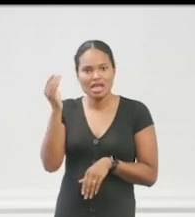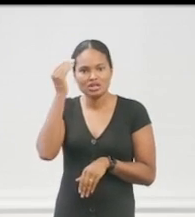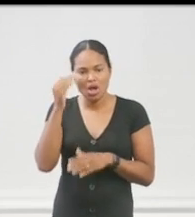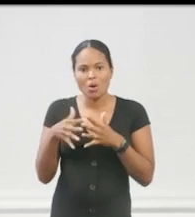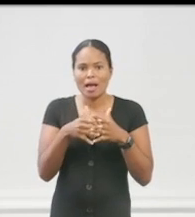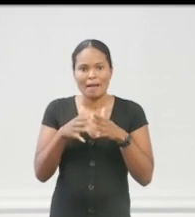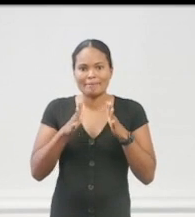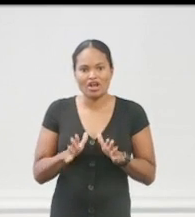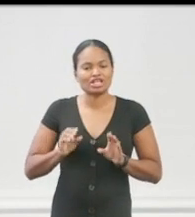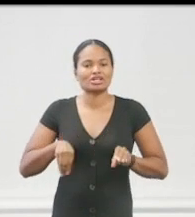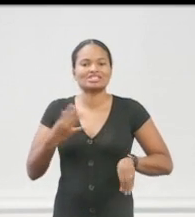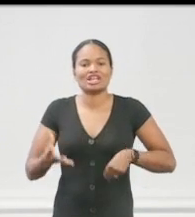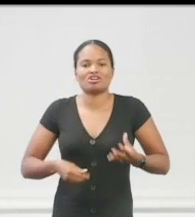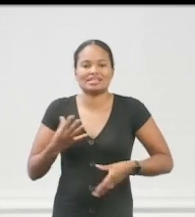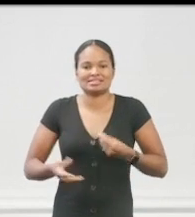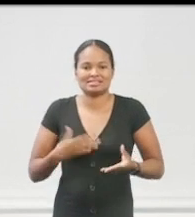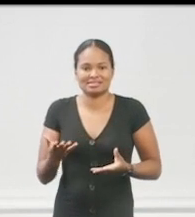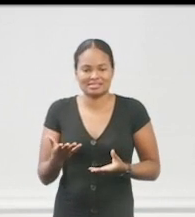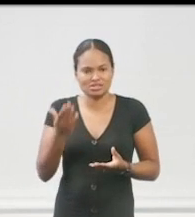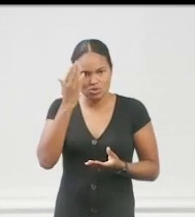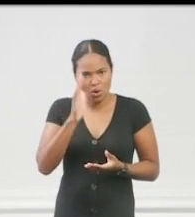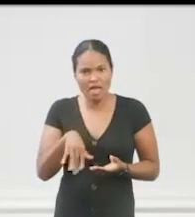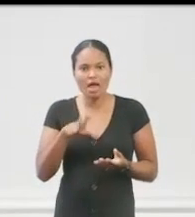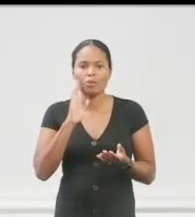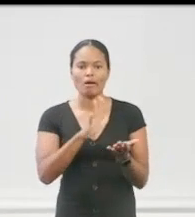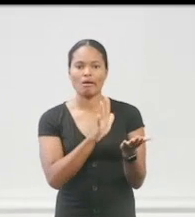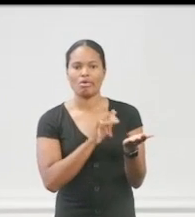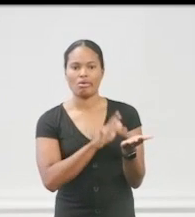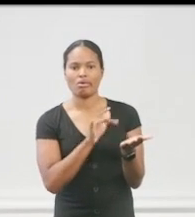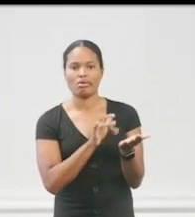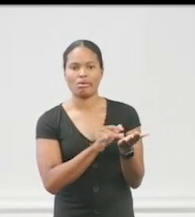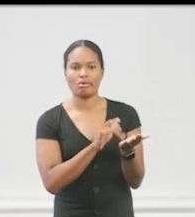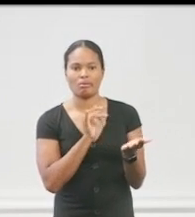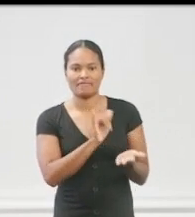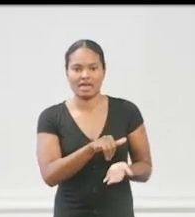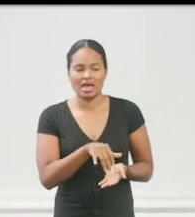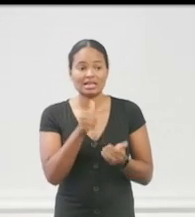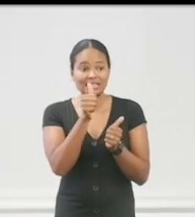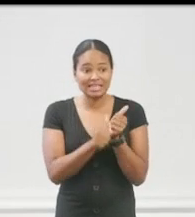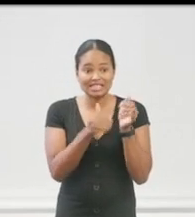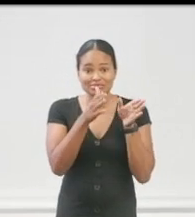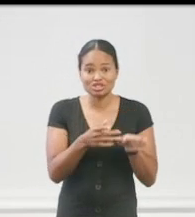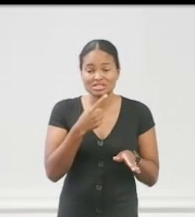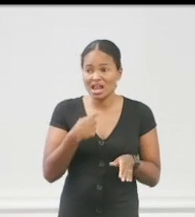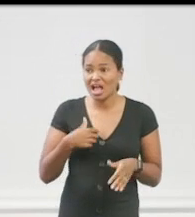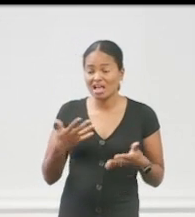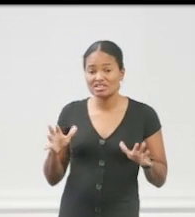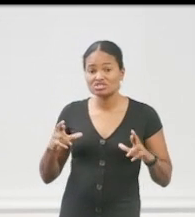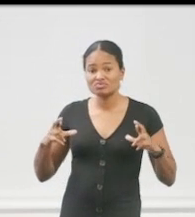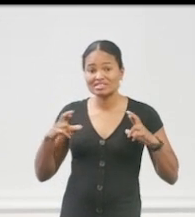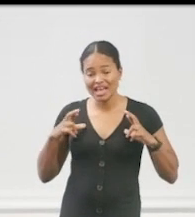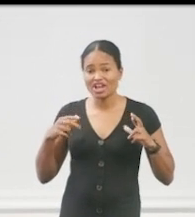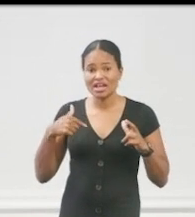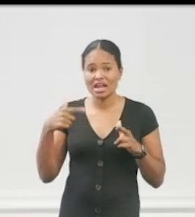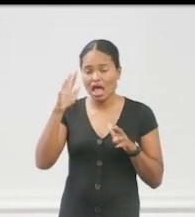generous at heart, and they take advantage of it. And each one of them said, I'm a retired banker, and I fell for it.